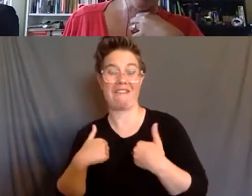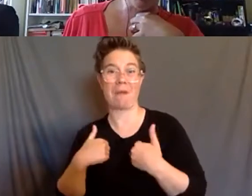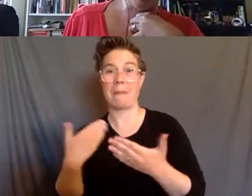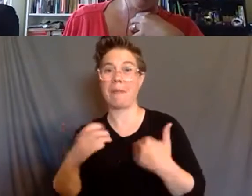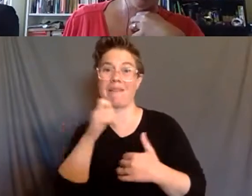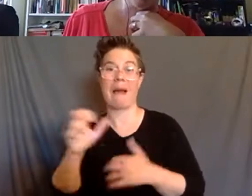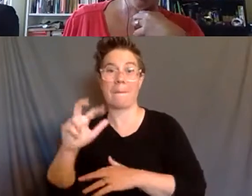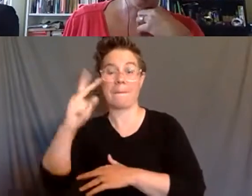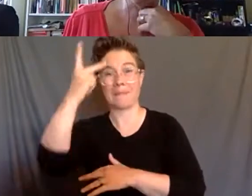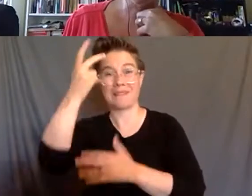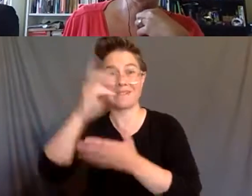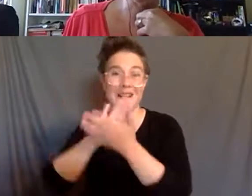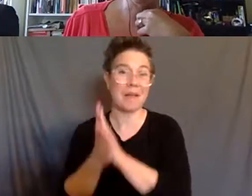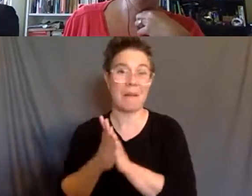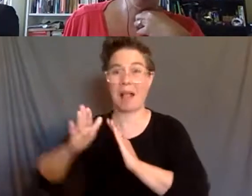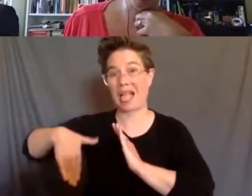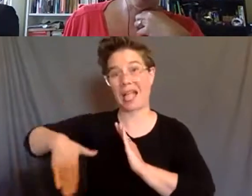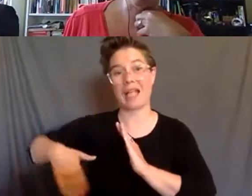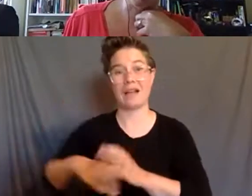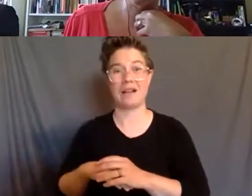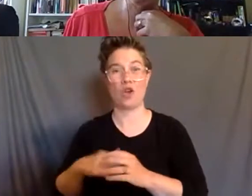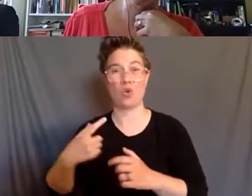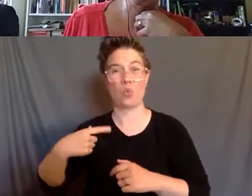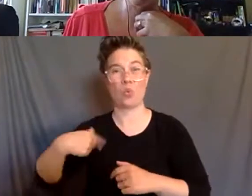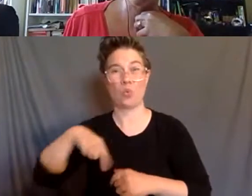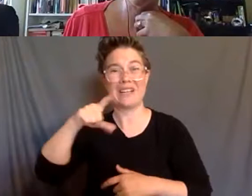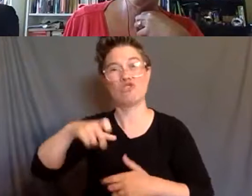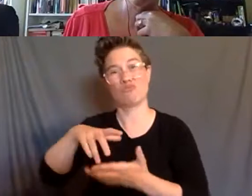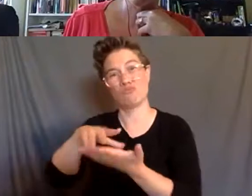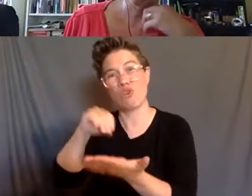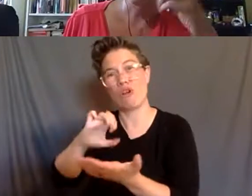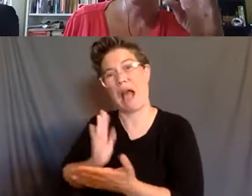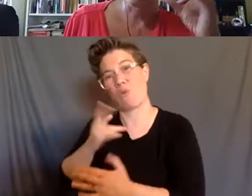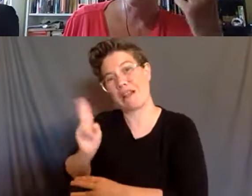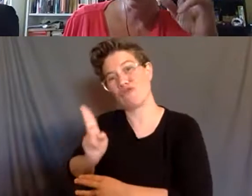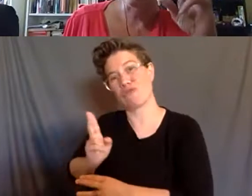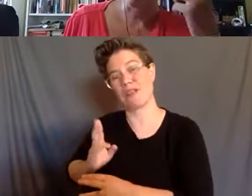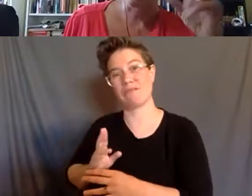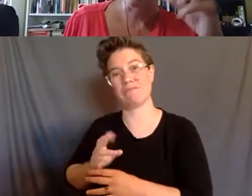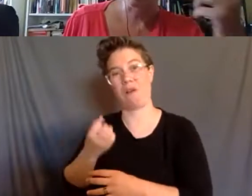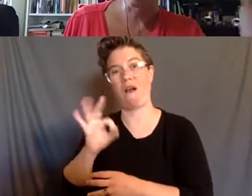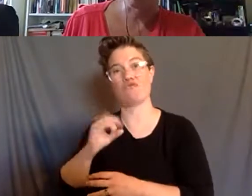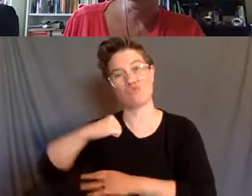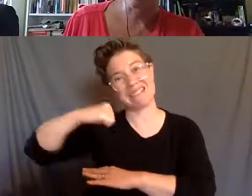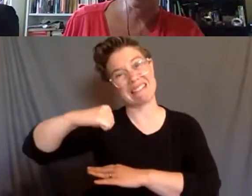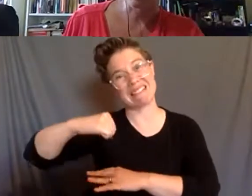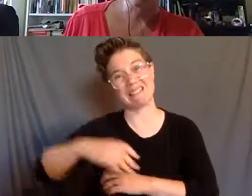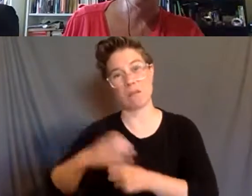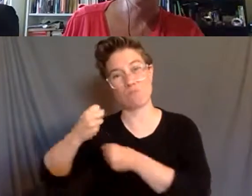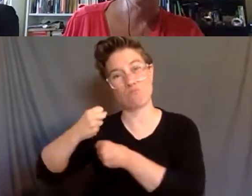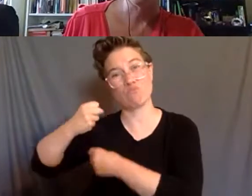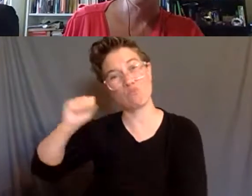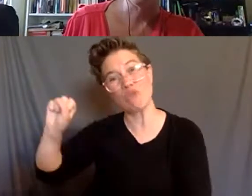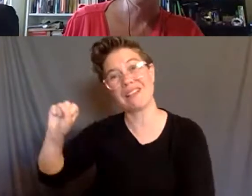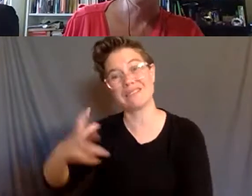own history, our own history of oppression, our own history of resistance. And I think that's kind of what disability or madness can add.